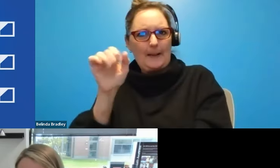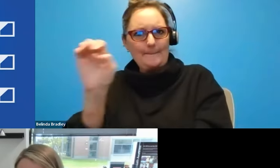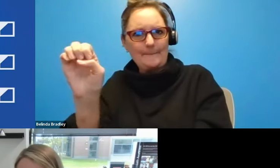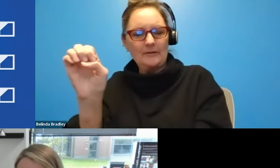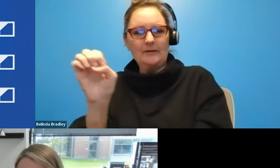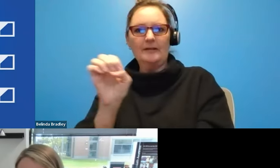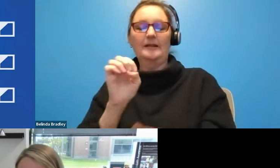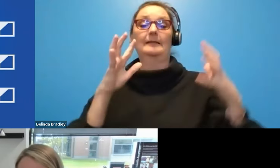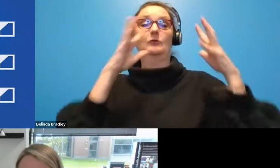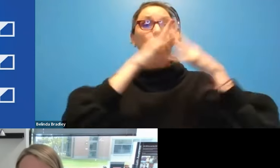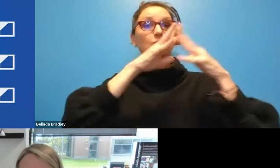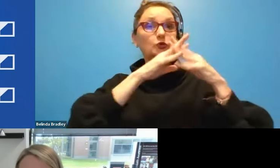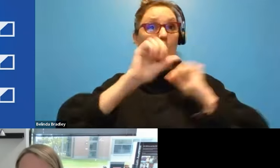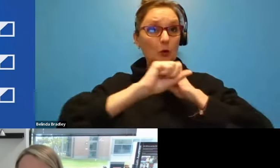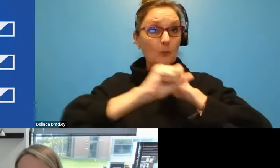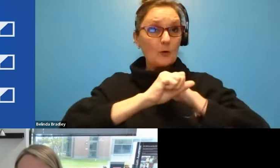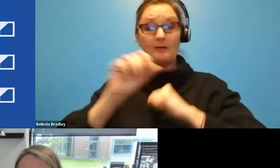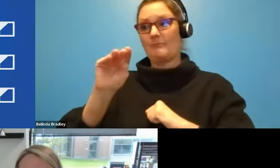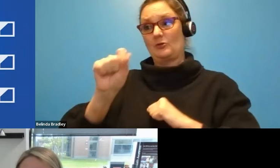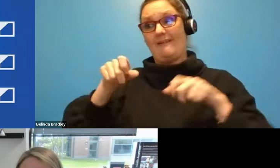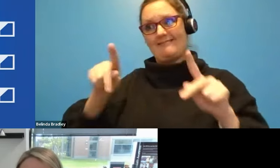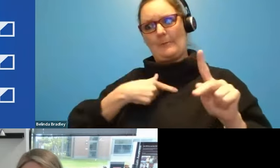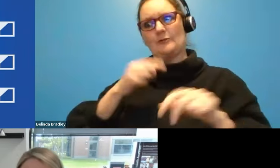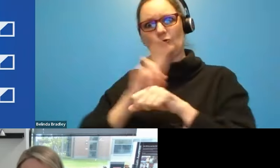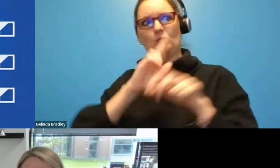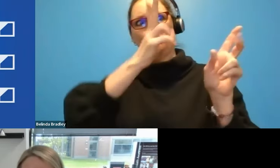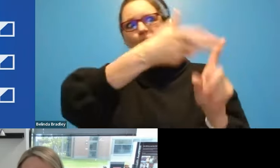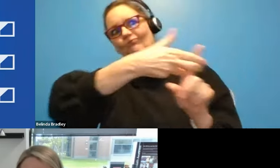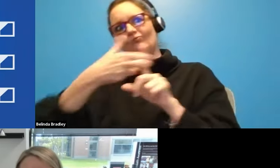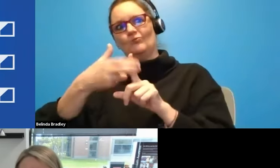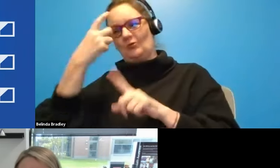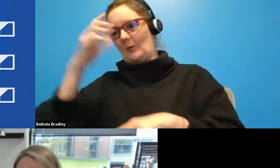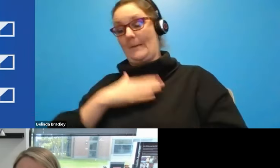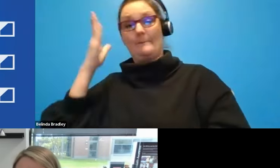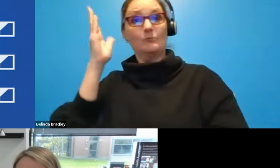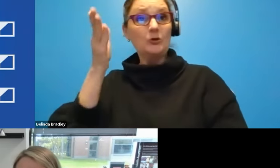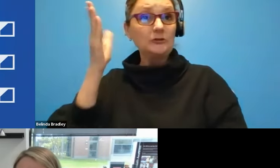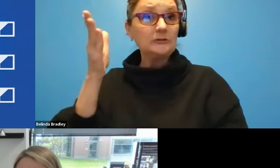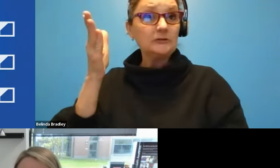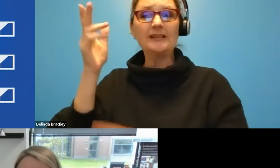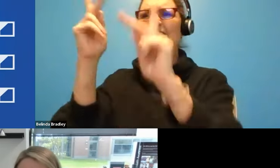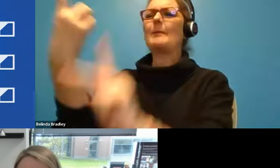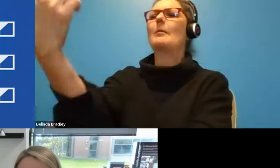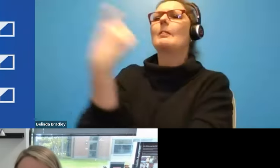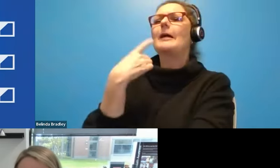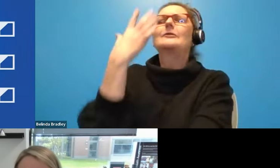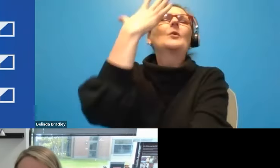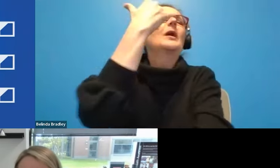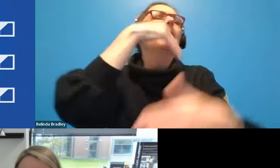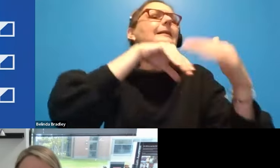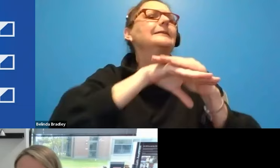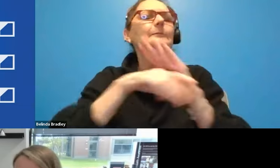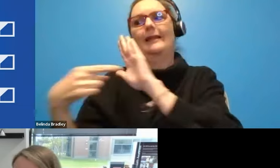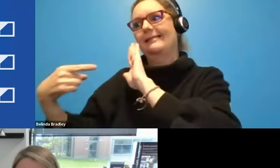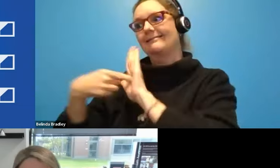has graciously allowed me to use in my presentations because people ask me why accessibility. And that commercial does